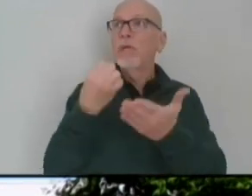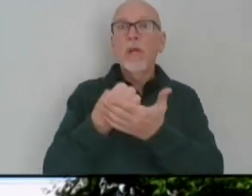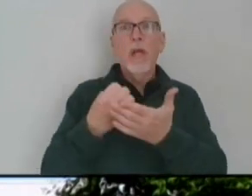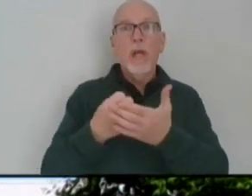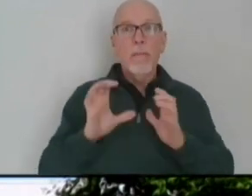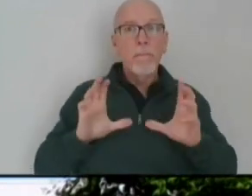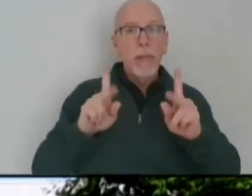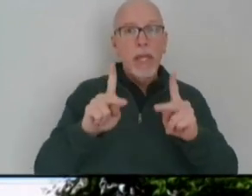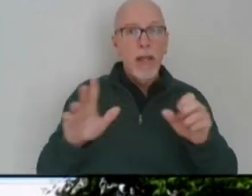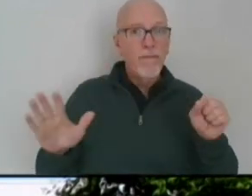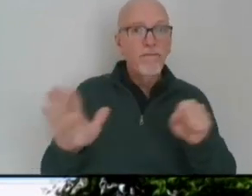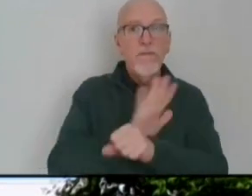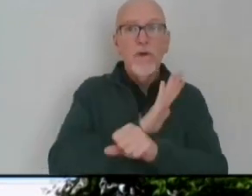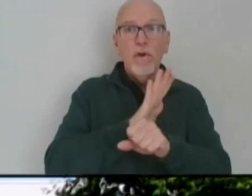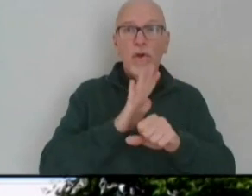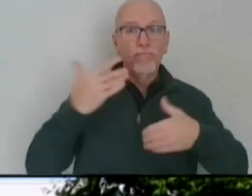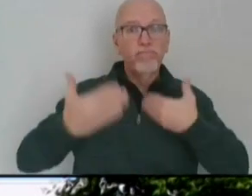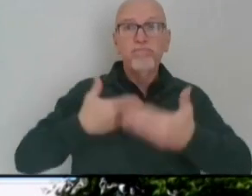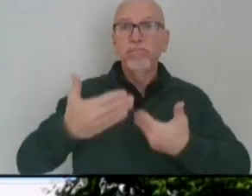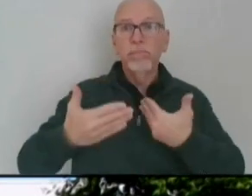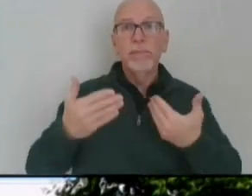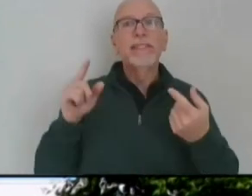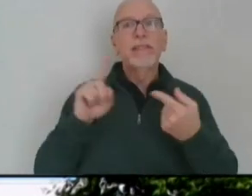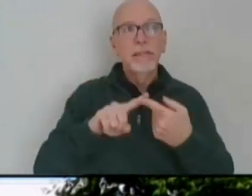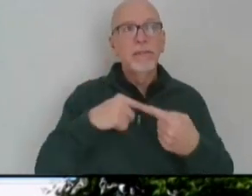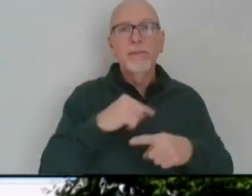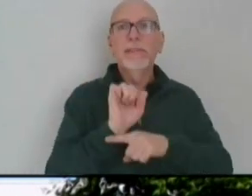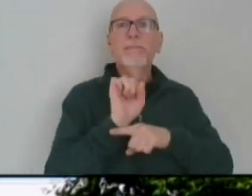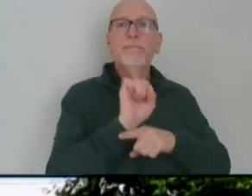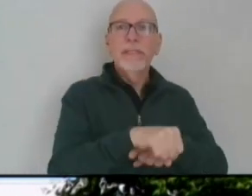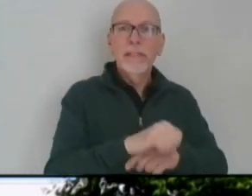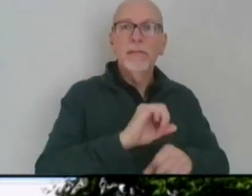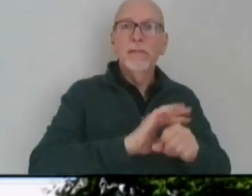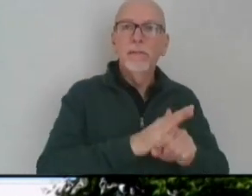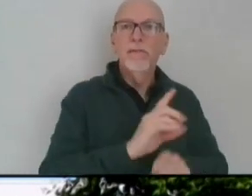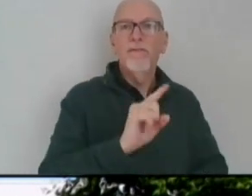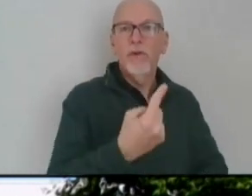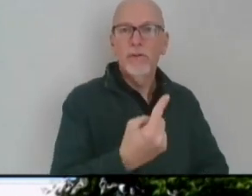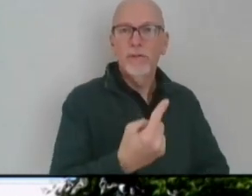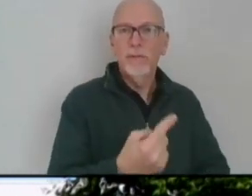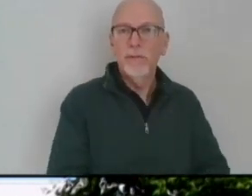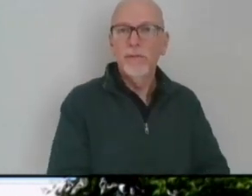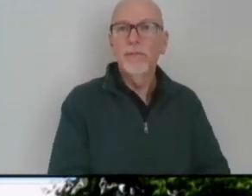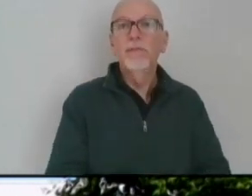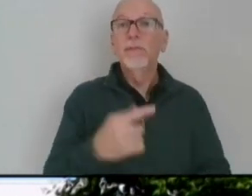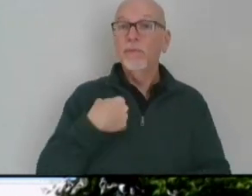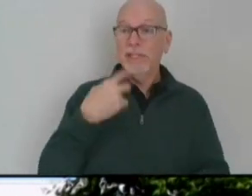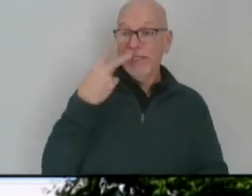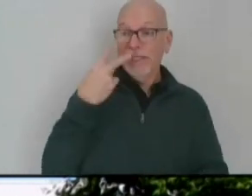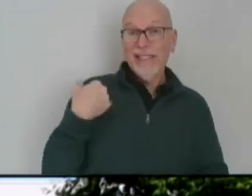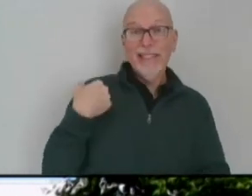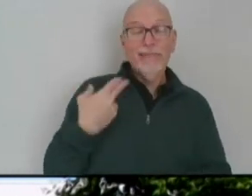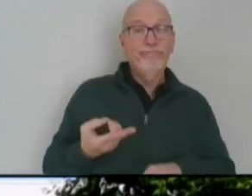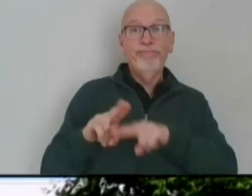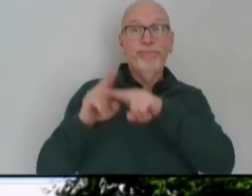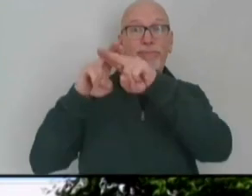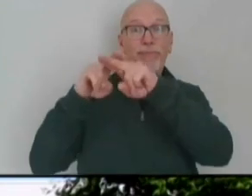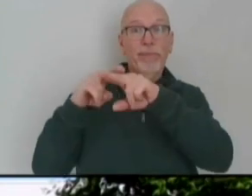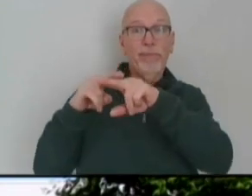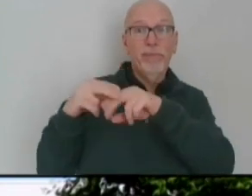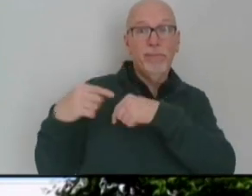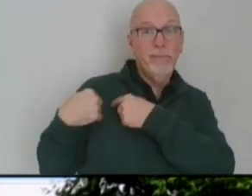operation, until we can knock this virus down. And the recent spikes that we've seen in recent weeks